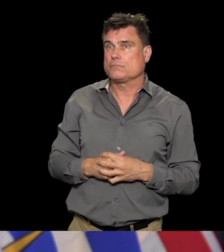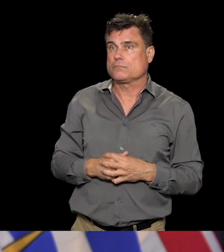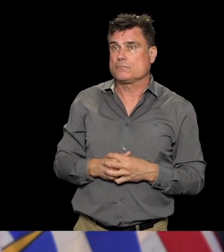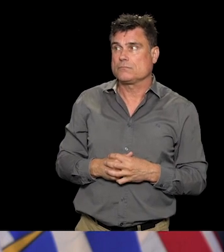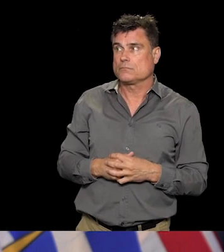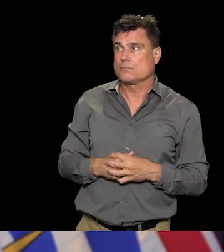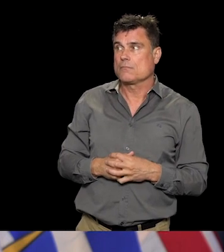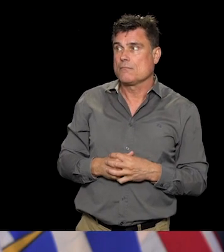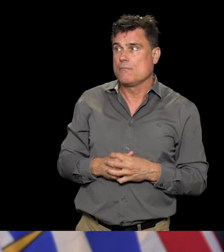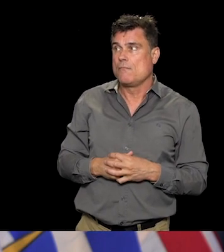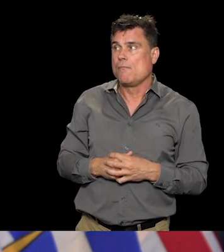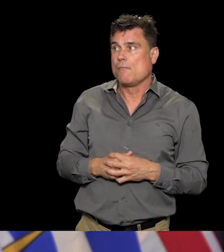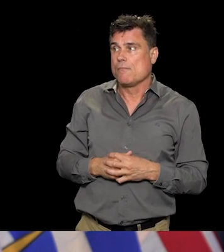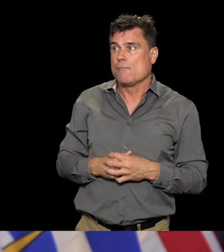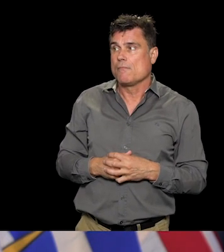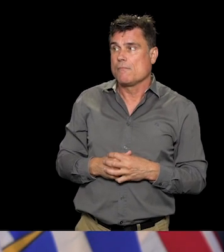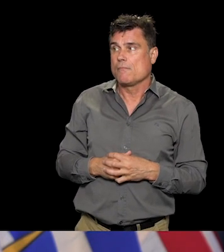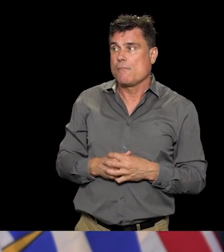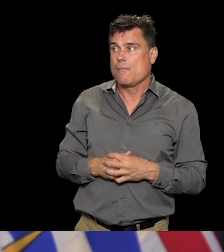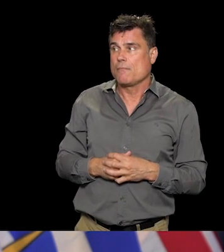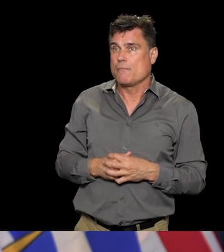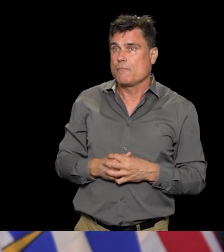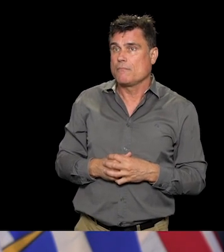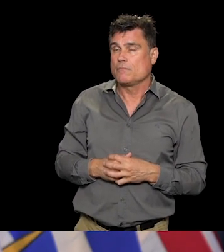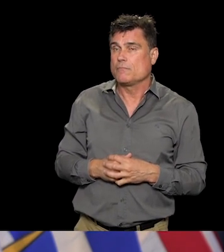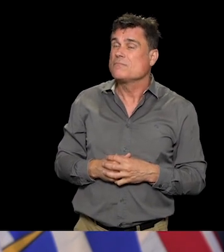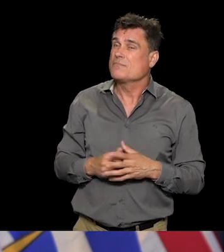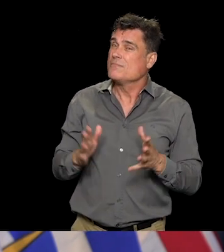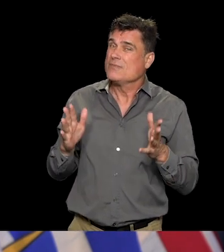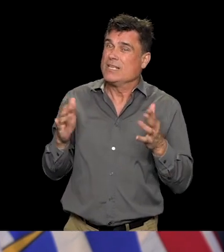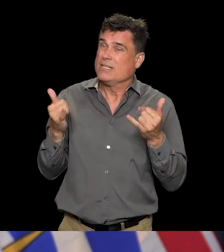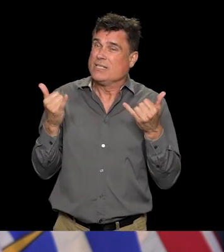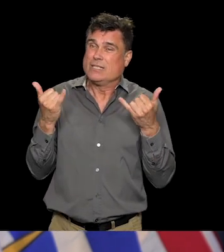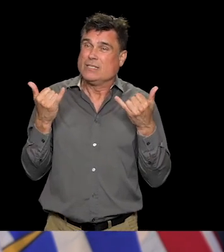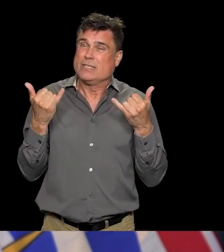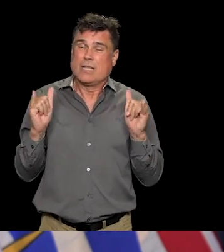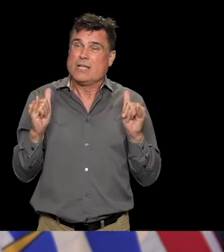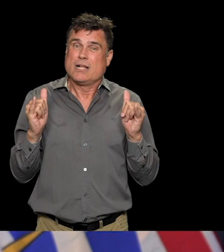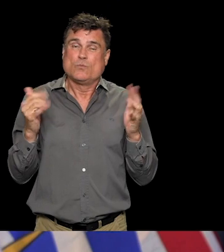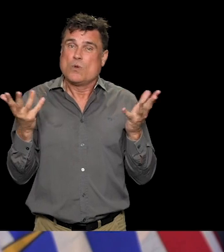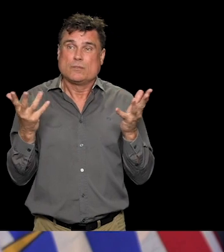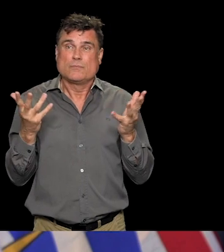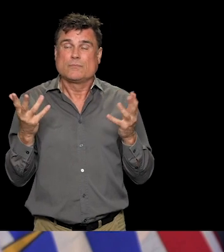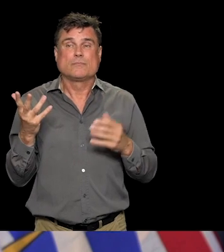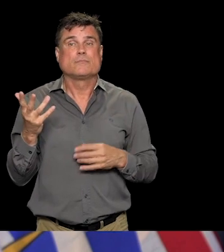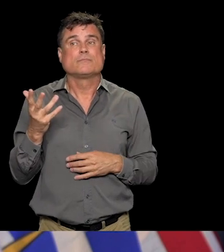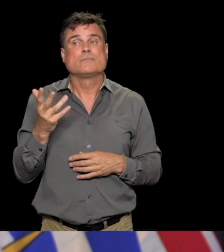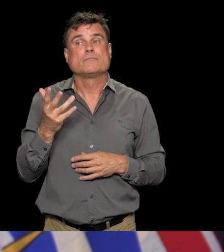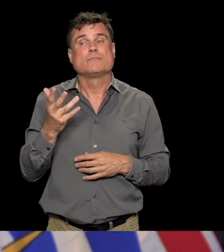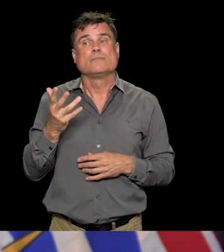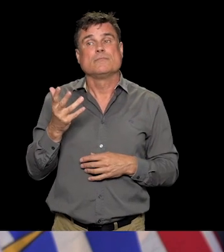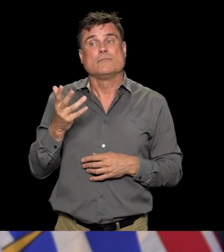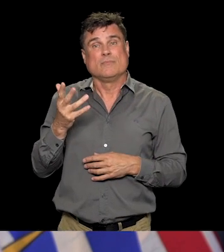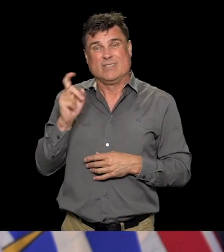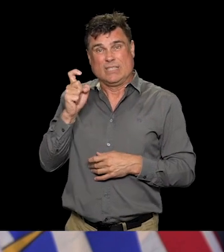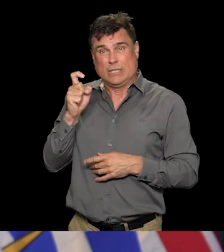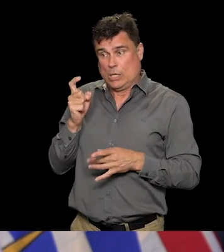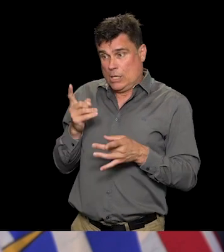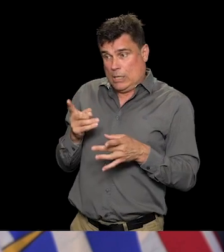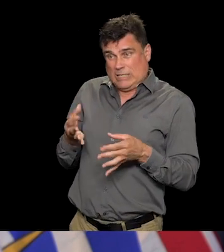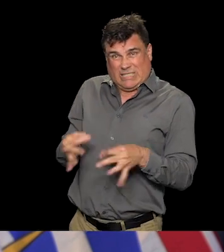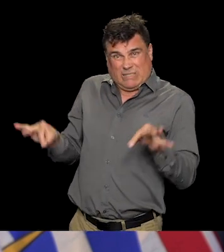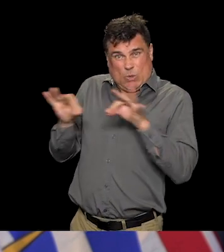or family reunification as the restrictions we have on our borders right now. So that is an area that will need to be addressed.